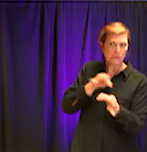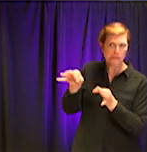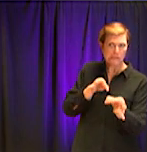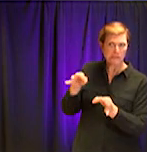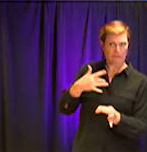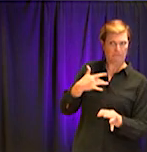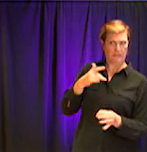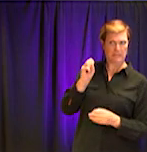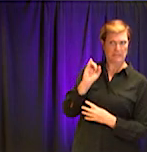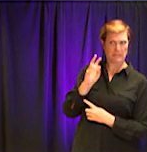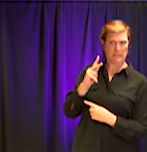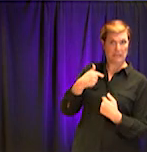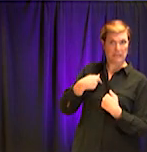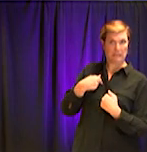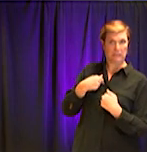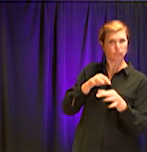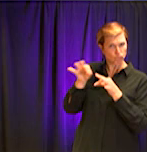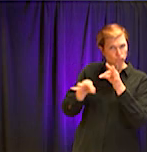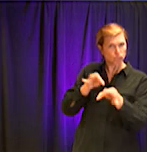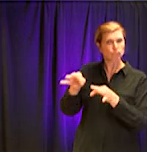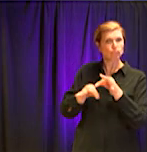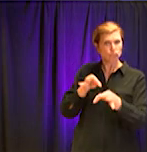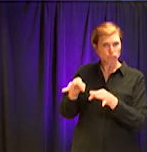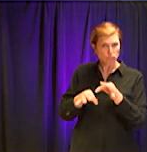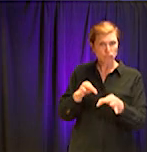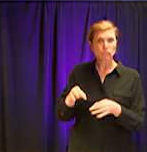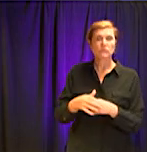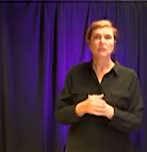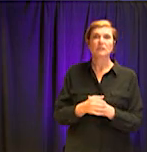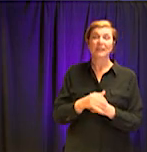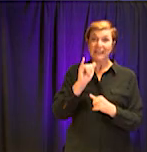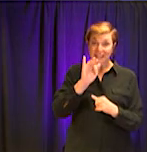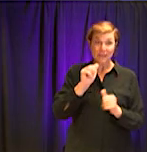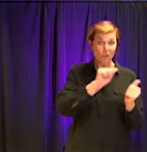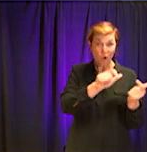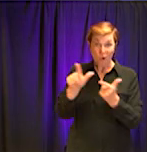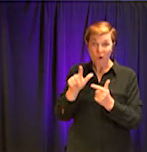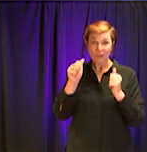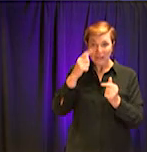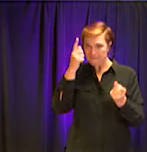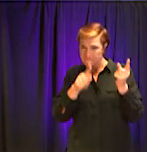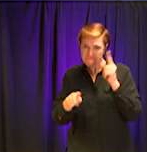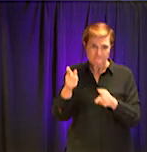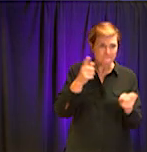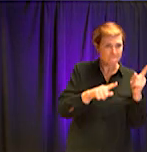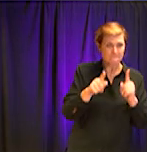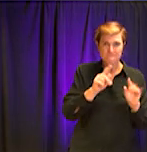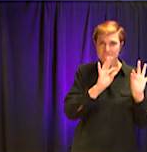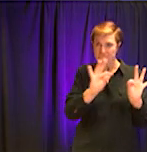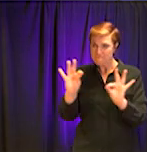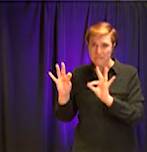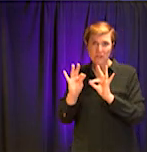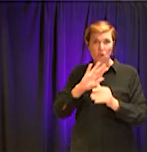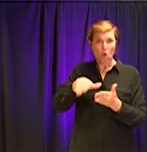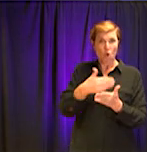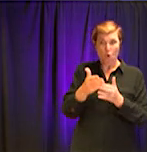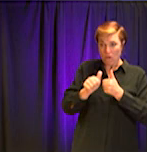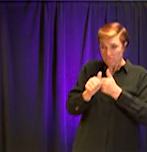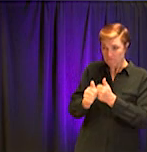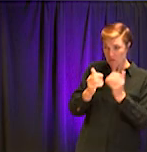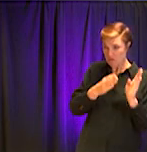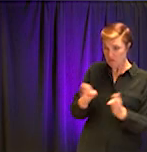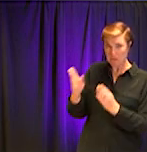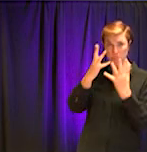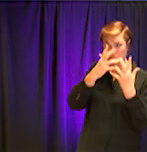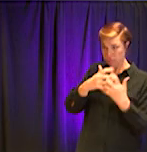appropriate. Um, and, uh, and all together, if we can do these things, um, as has been said before, uh, we, uh, we are going